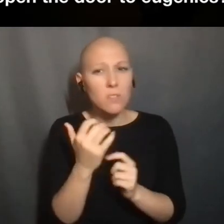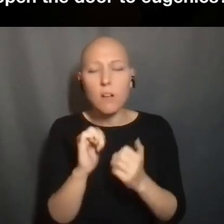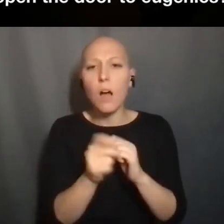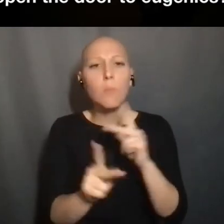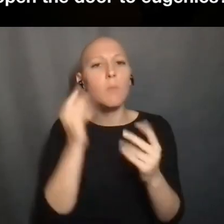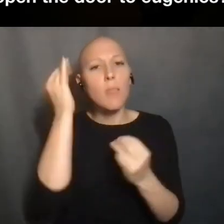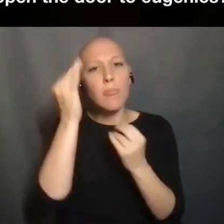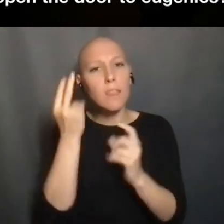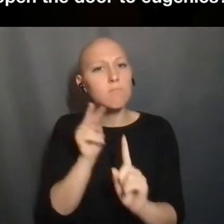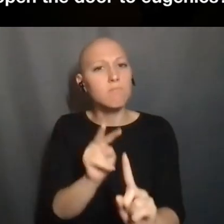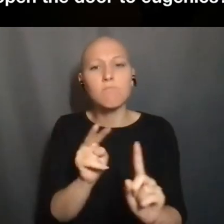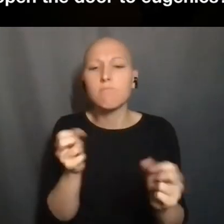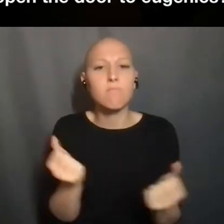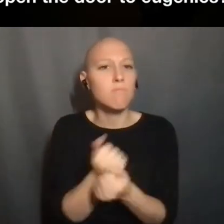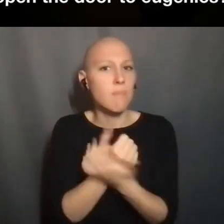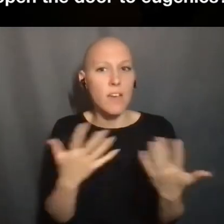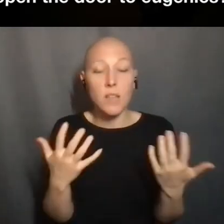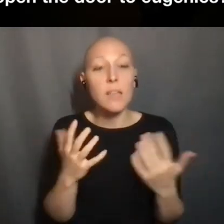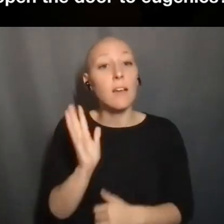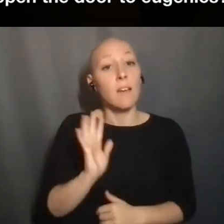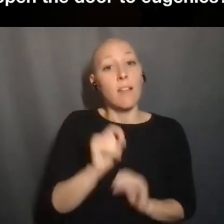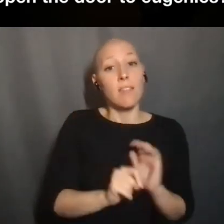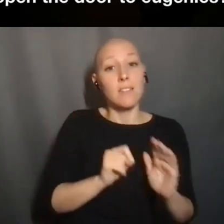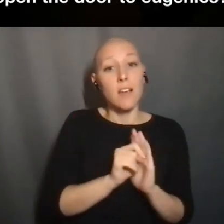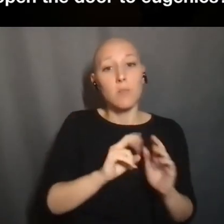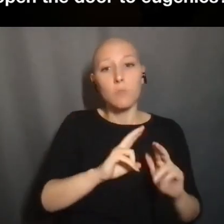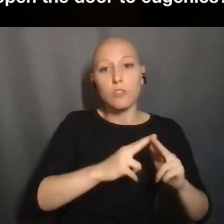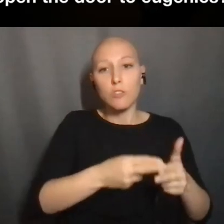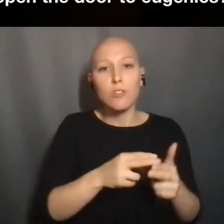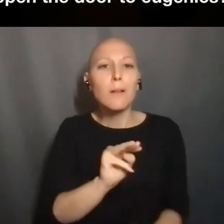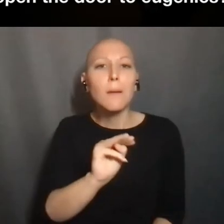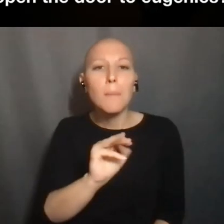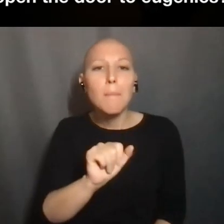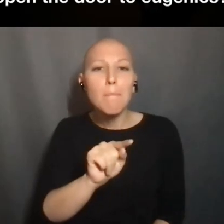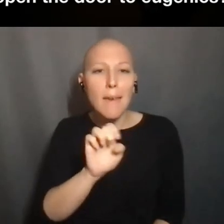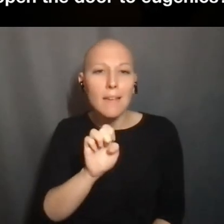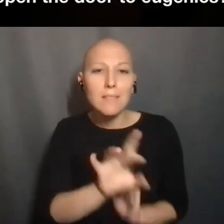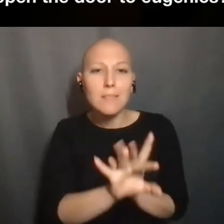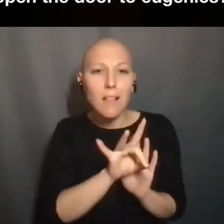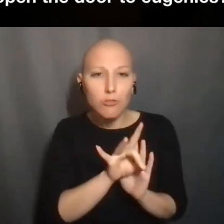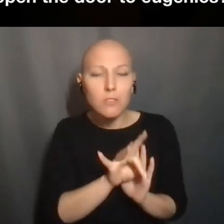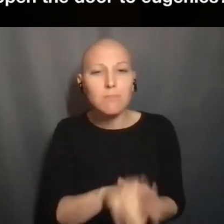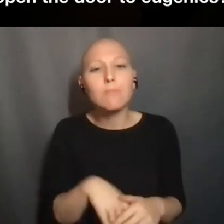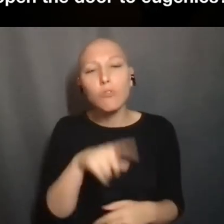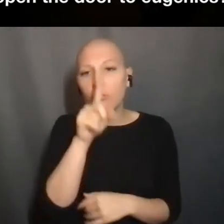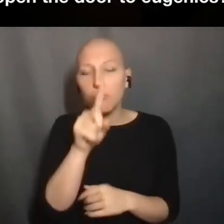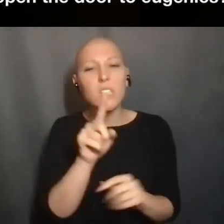WHAT WAS CALLED AT THE TIME MATE SELECTION TO FORMING OTHER TYPES OF RELATIONSHIPS. I THINK THAT